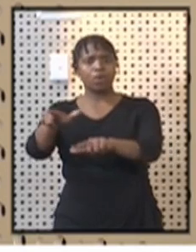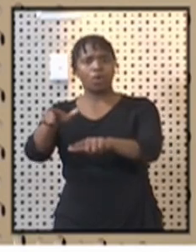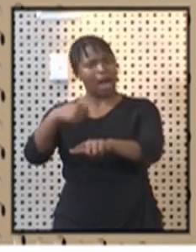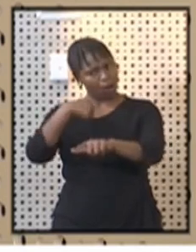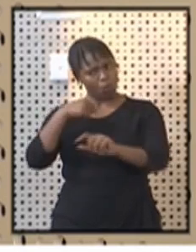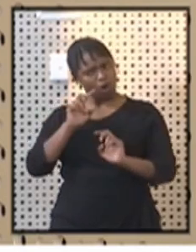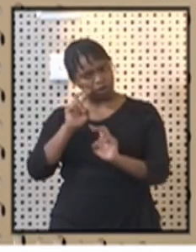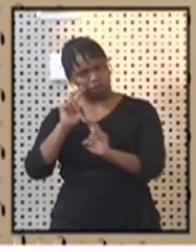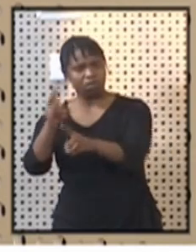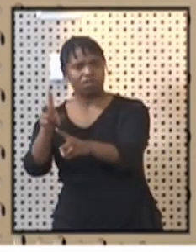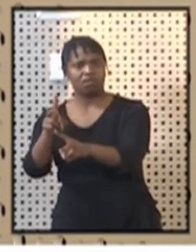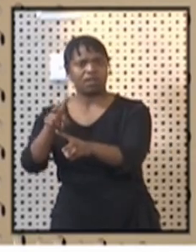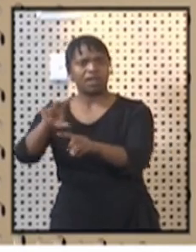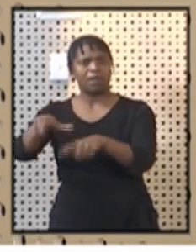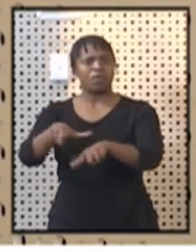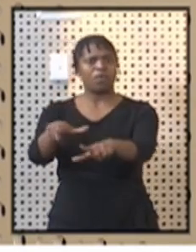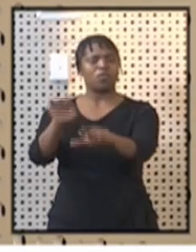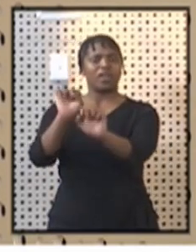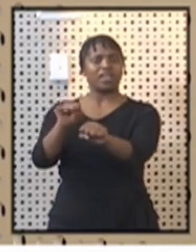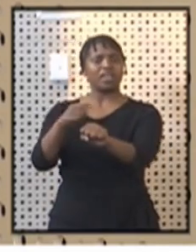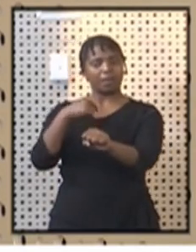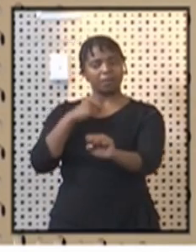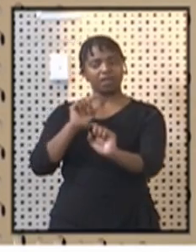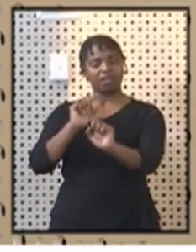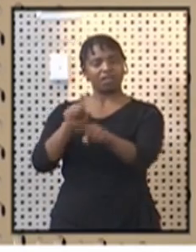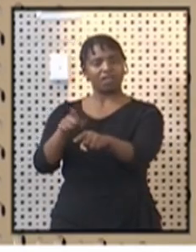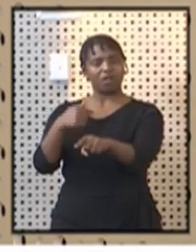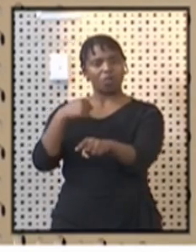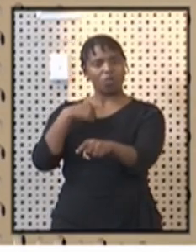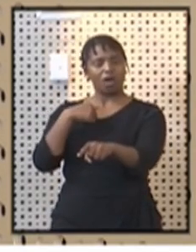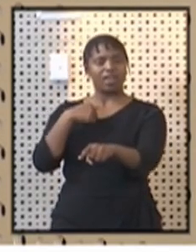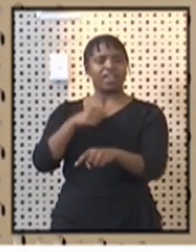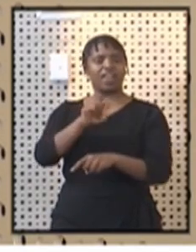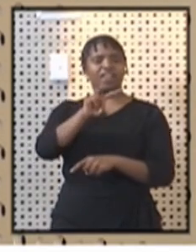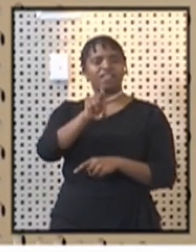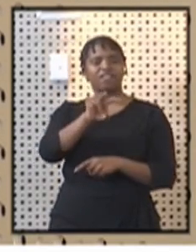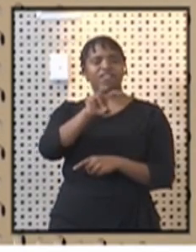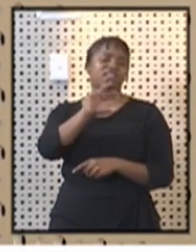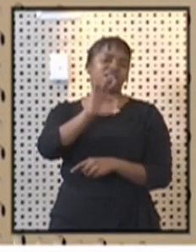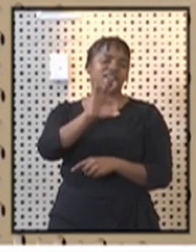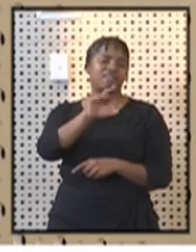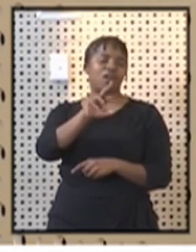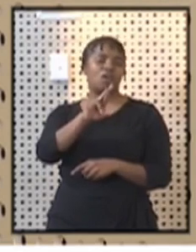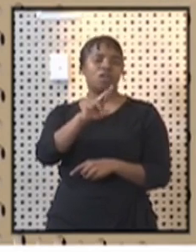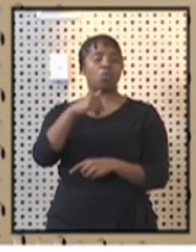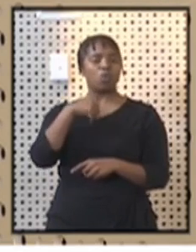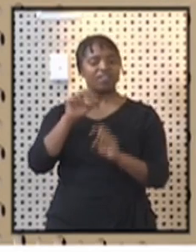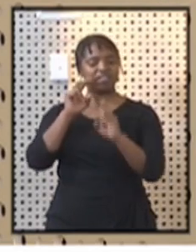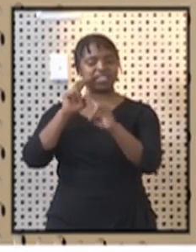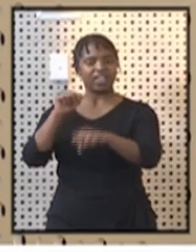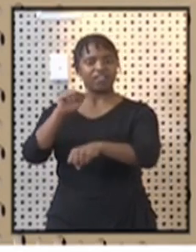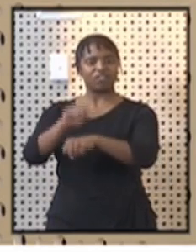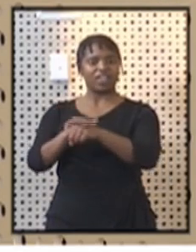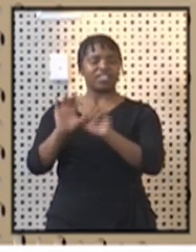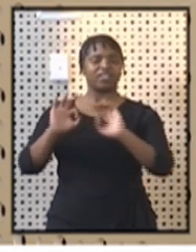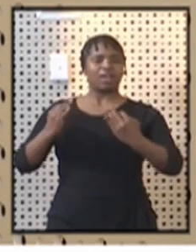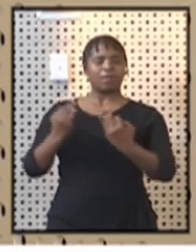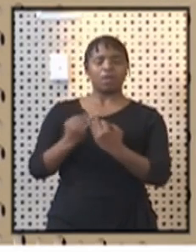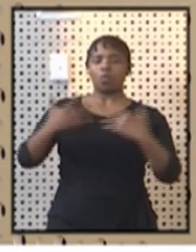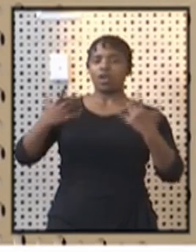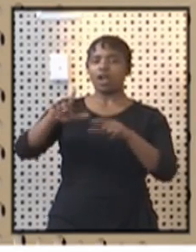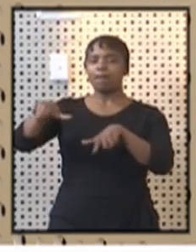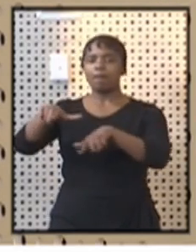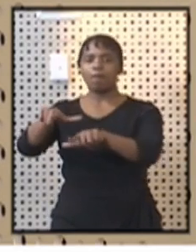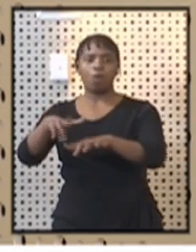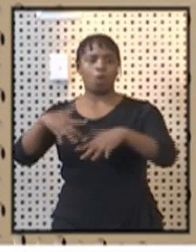go to Limpopo. In that way, I'm a tourist because I fall under the VFR, visiting friends and family, either in Limpopo, either